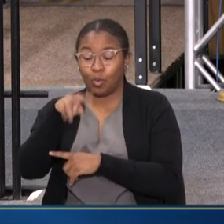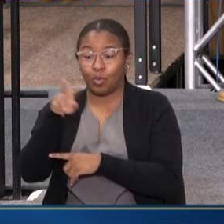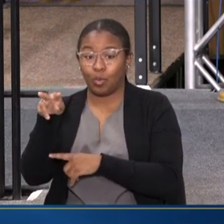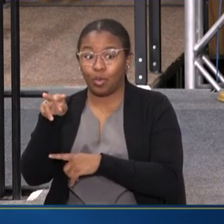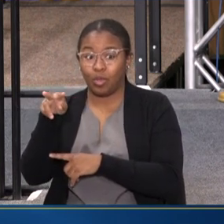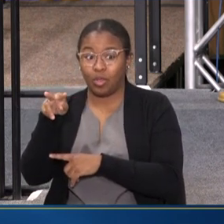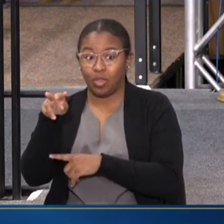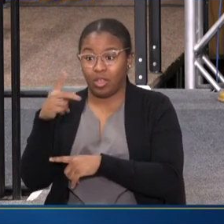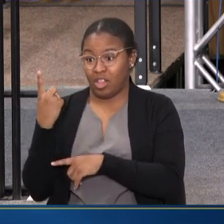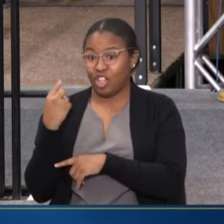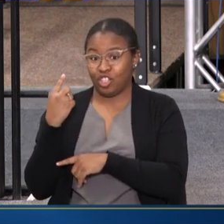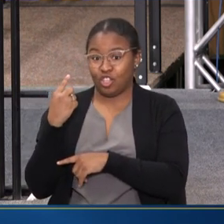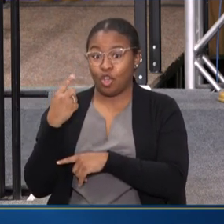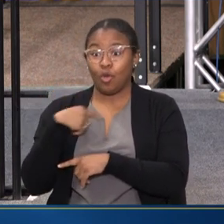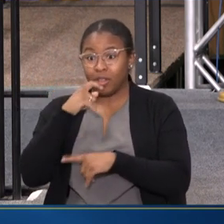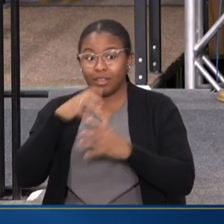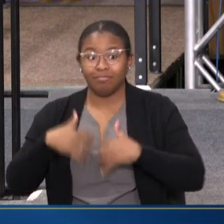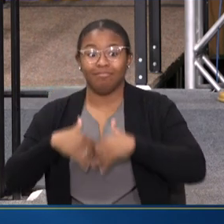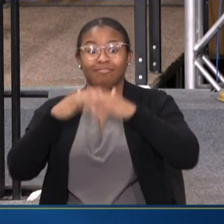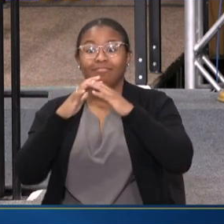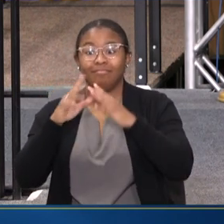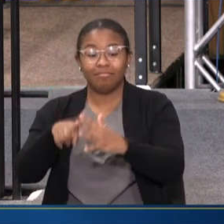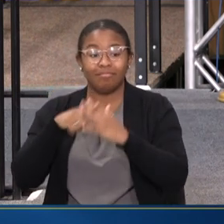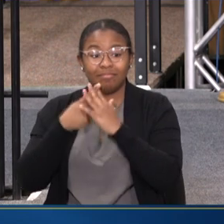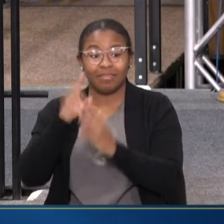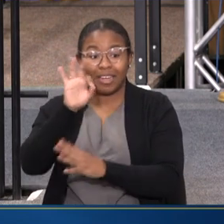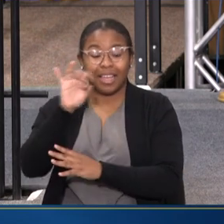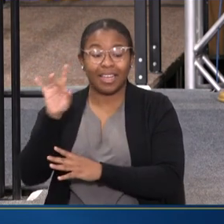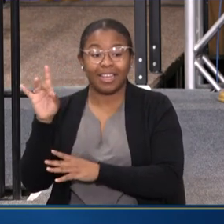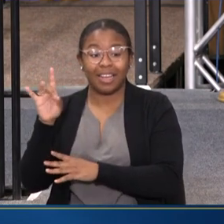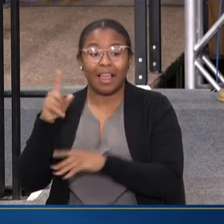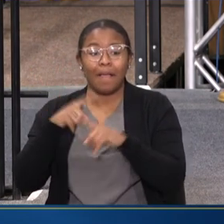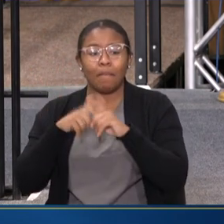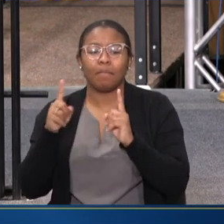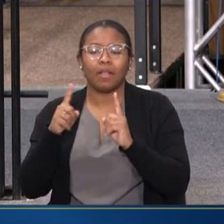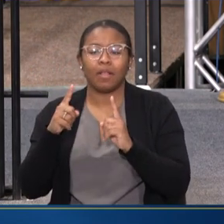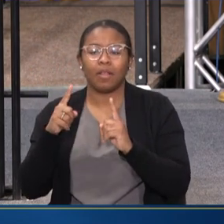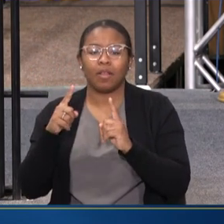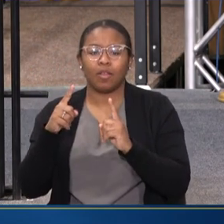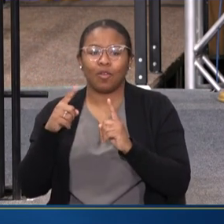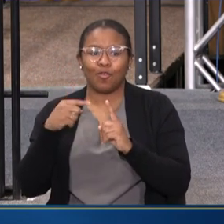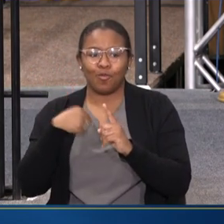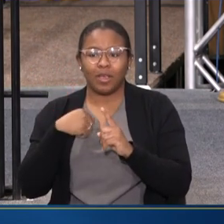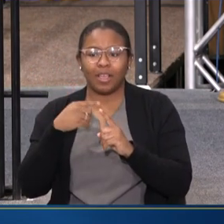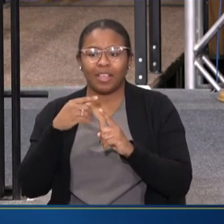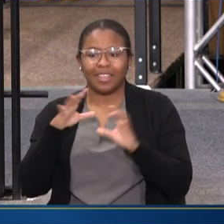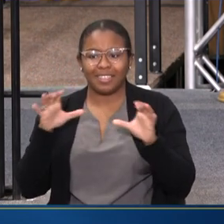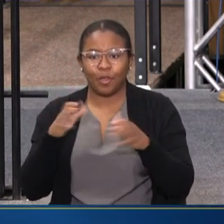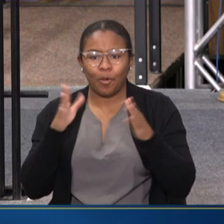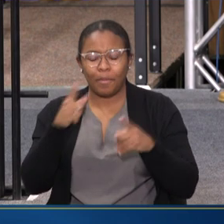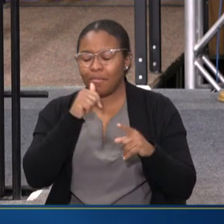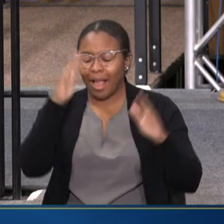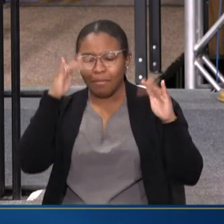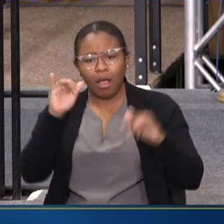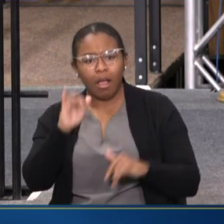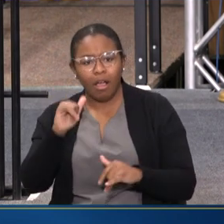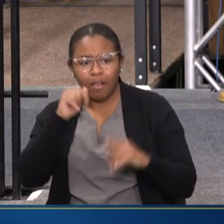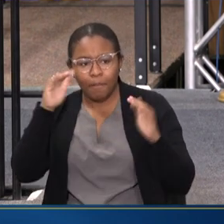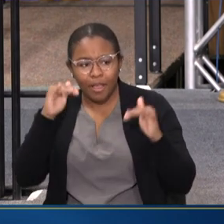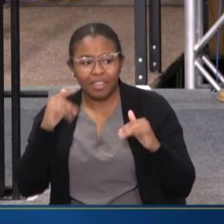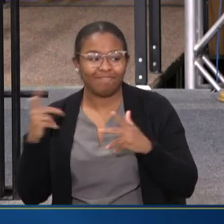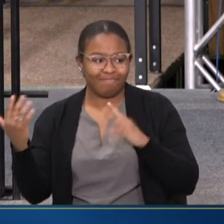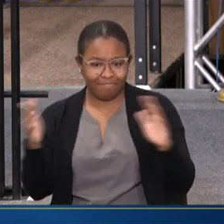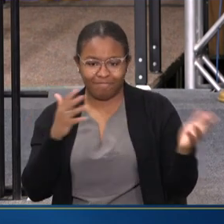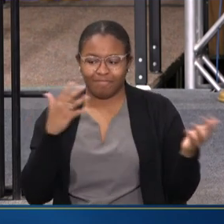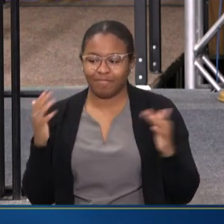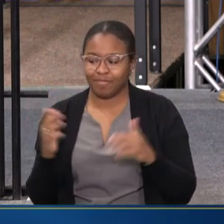NOT ONLY DID WE LAUNCH 988, BUT WE DID IT IN WAYS THAT PEOPLE DID NOT EXPECT. WE, THAT'S RIGHT,